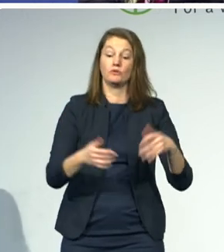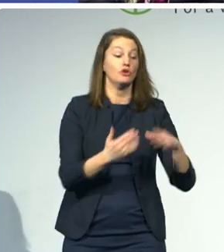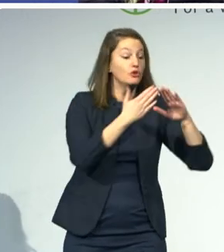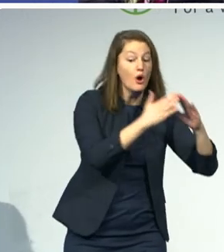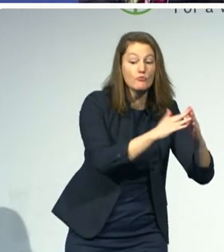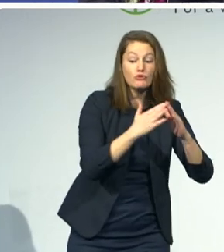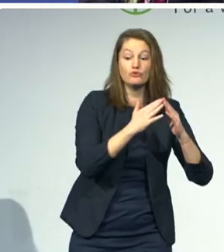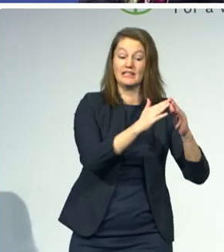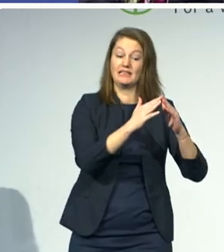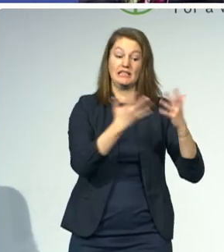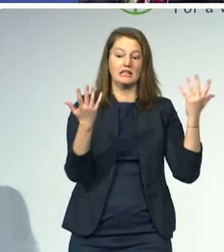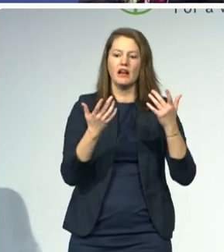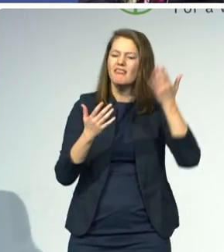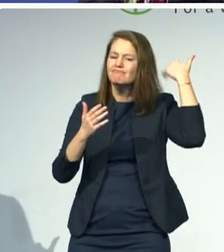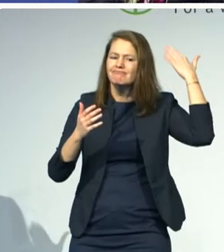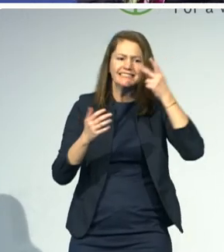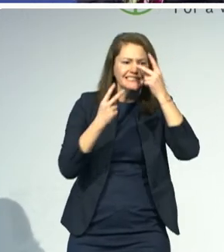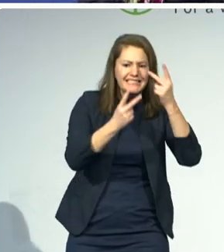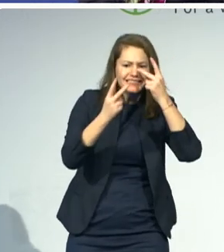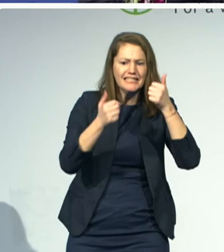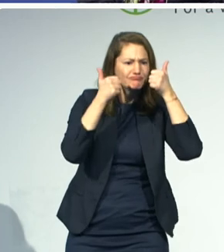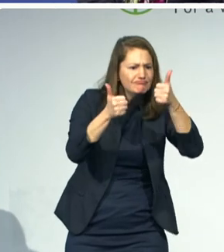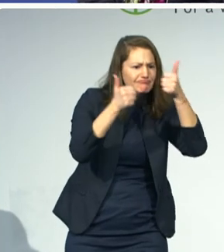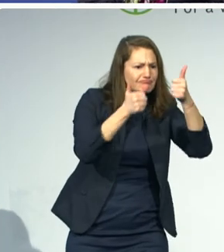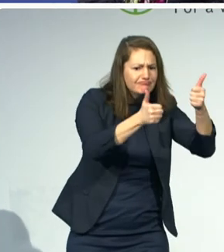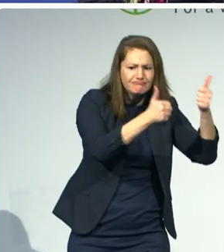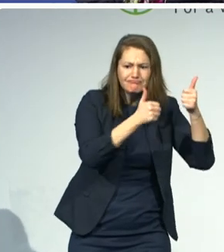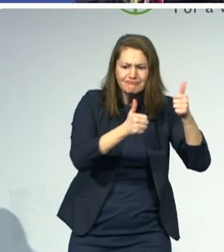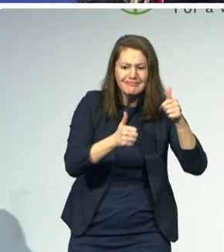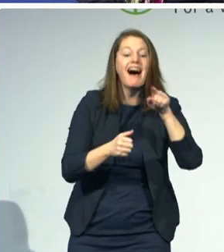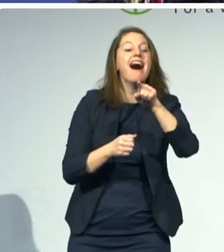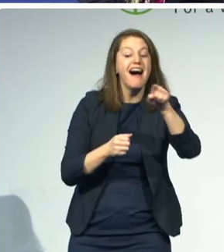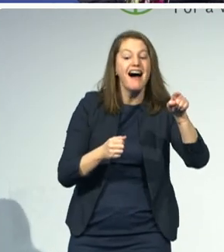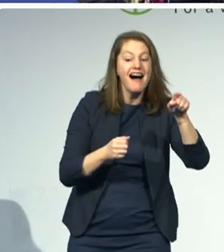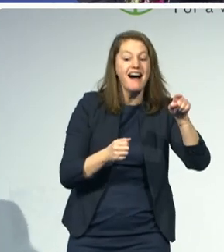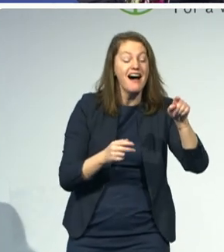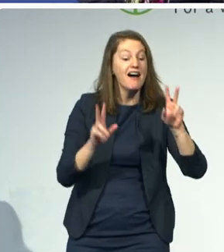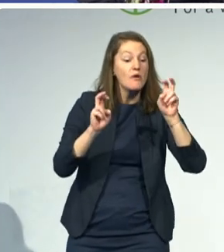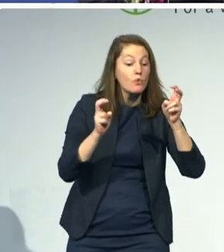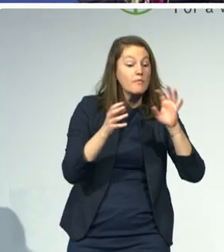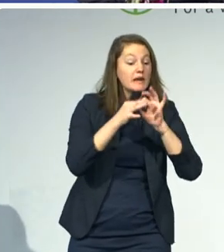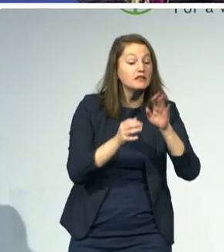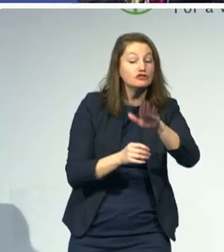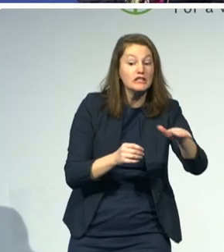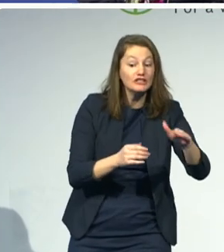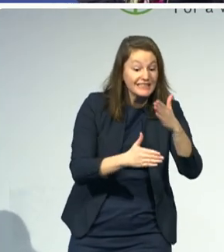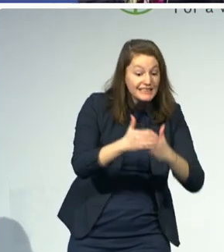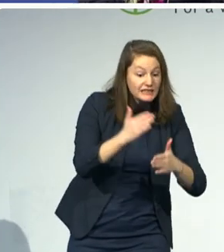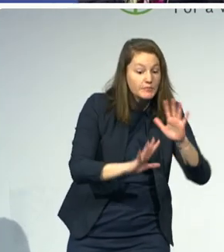children with disabilities, ensuring that they, too, are able to access quality education.